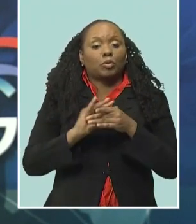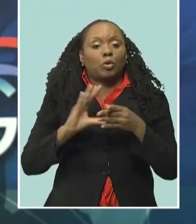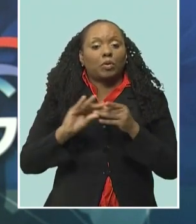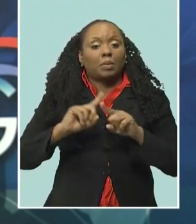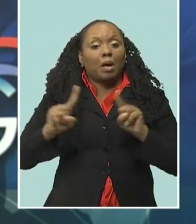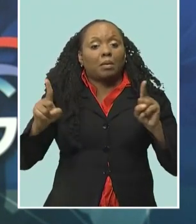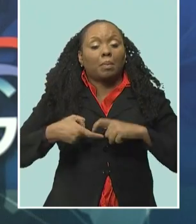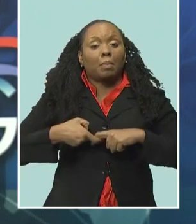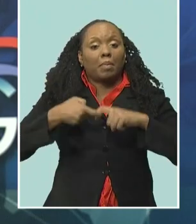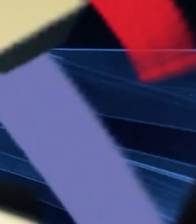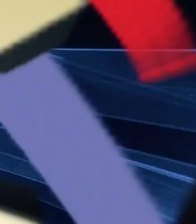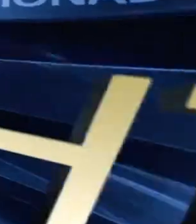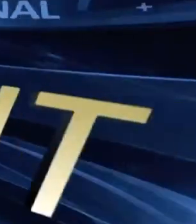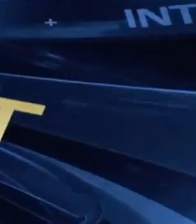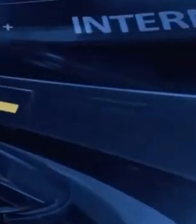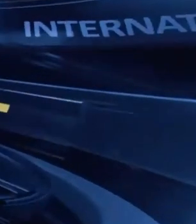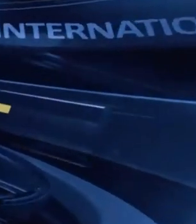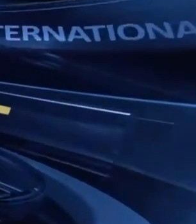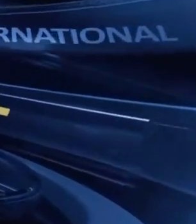-Off competition.